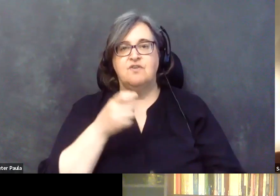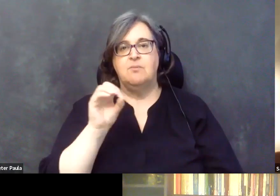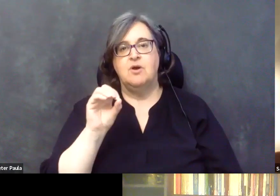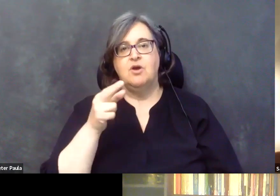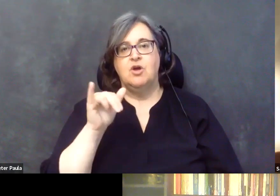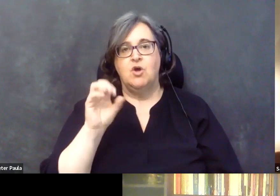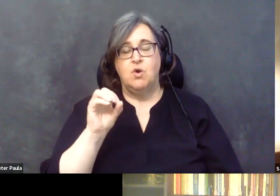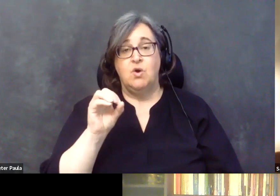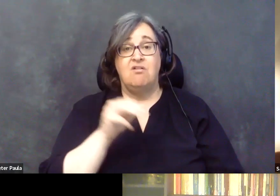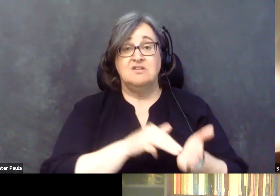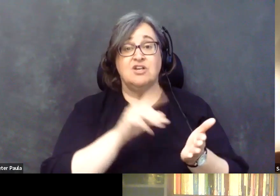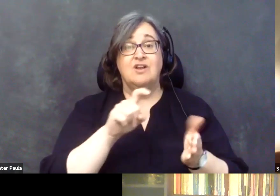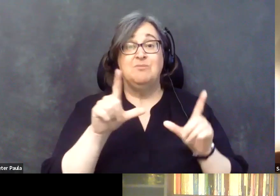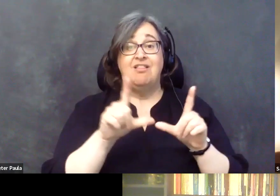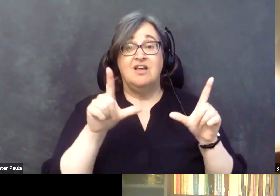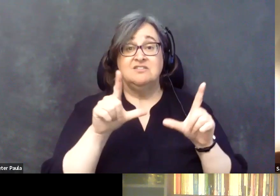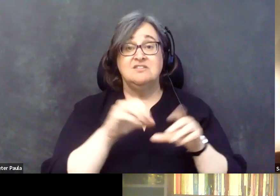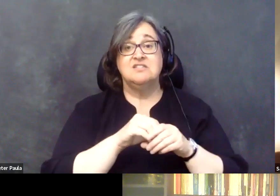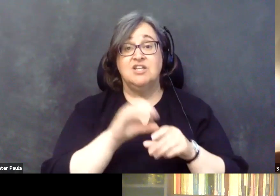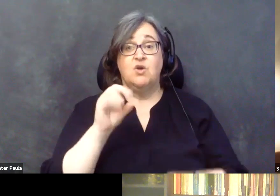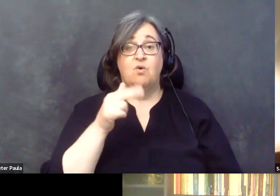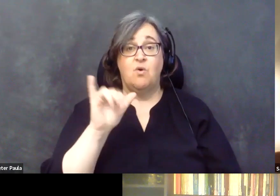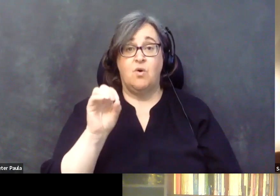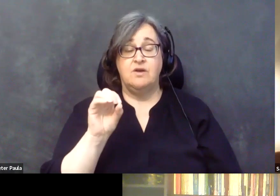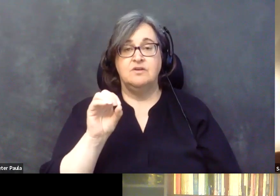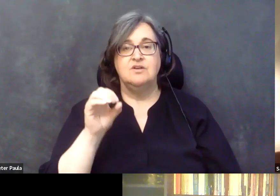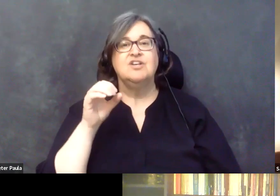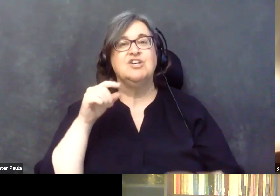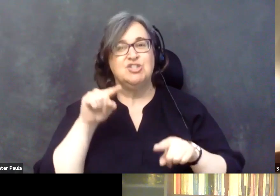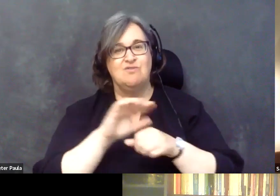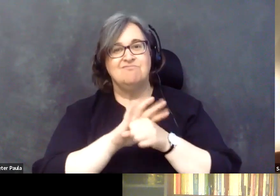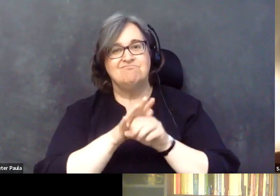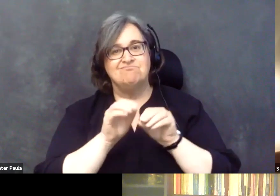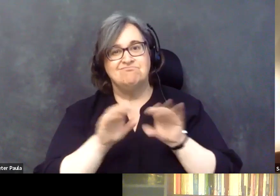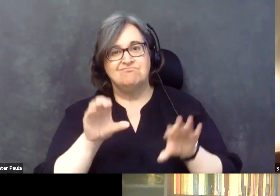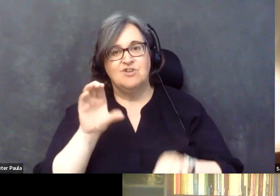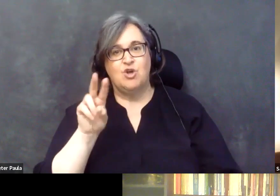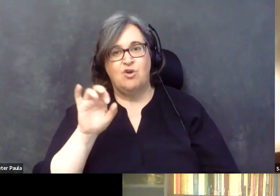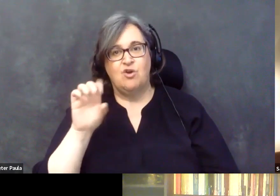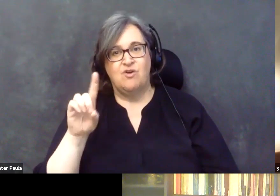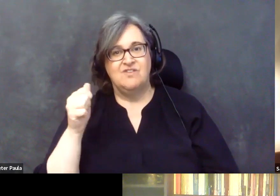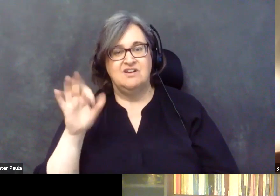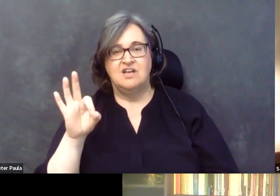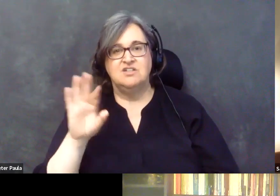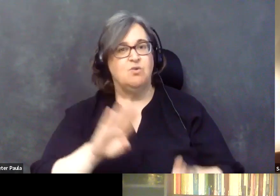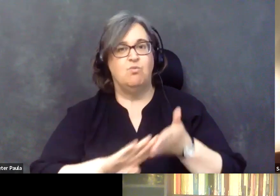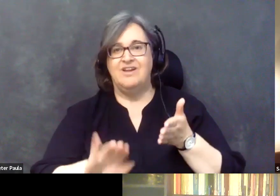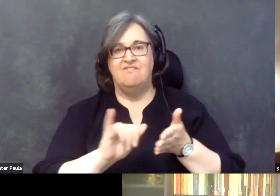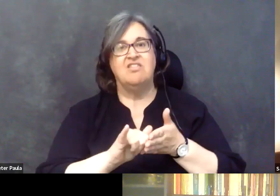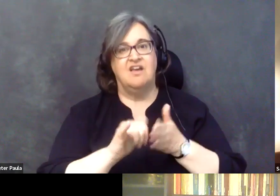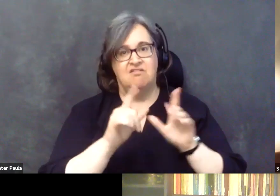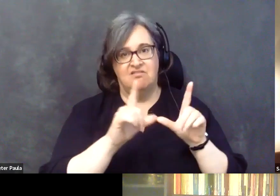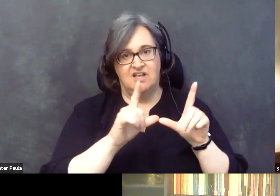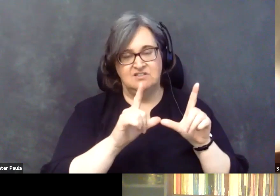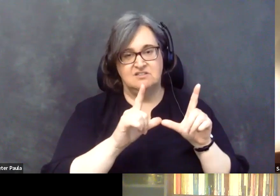be licensed in Ohio for COVID-19 that has been waived. It will be waived as